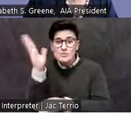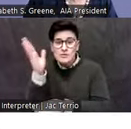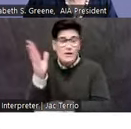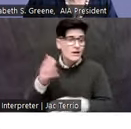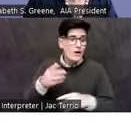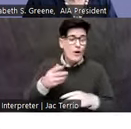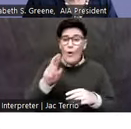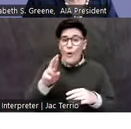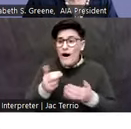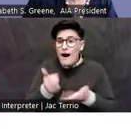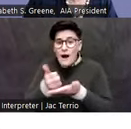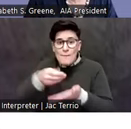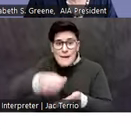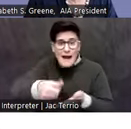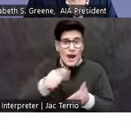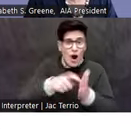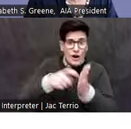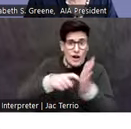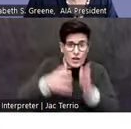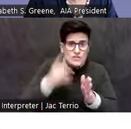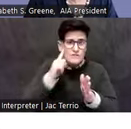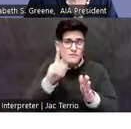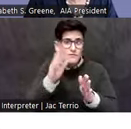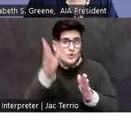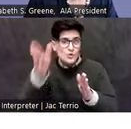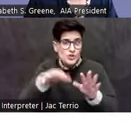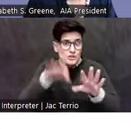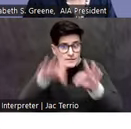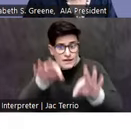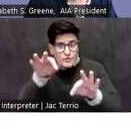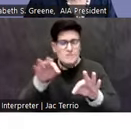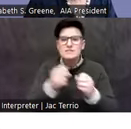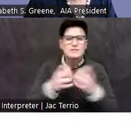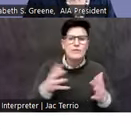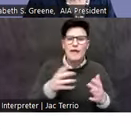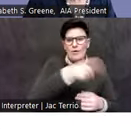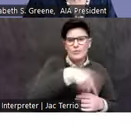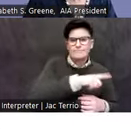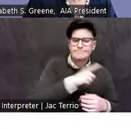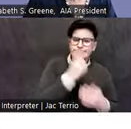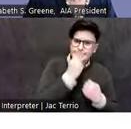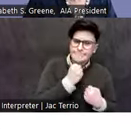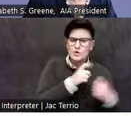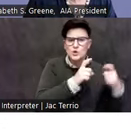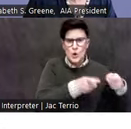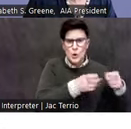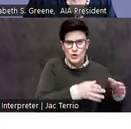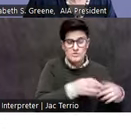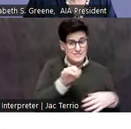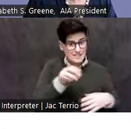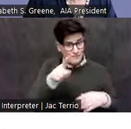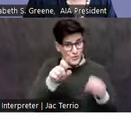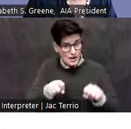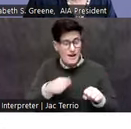future discoveries without our amazing and dedicated donors. If you can, we encourage you to join this group of